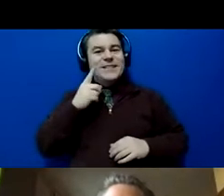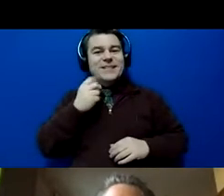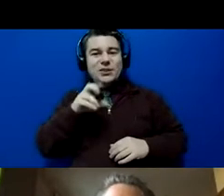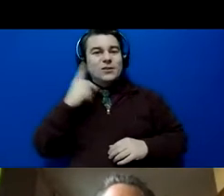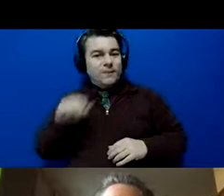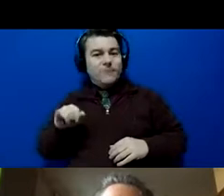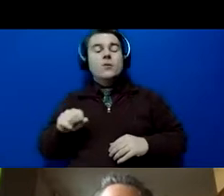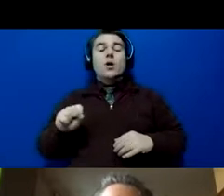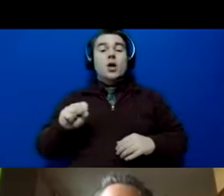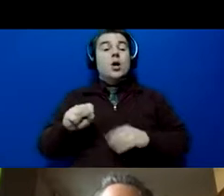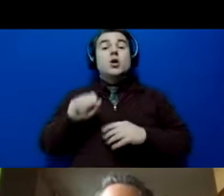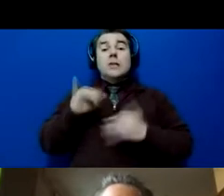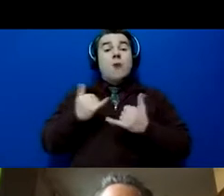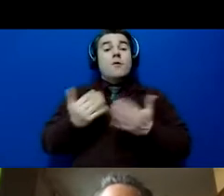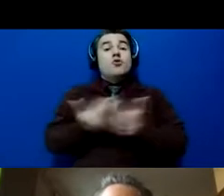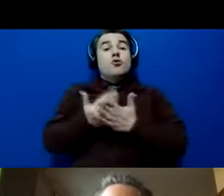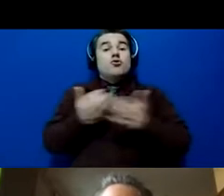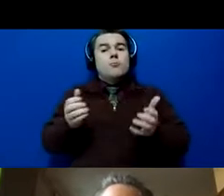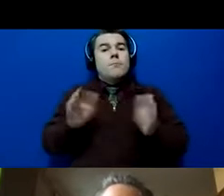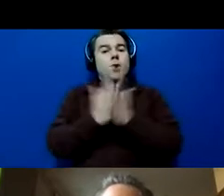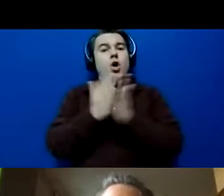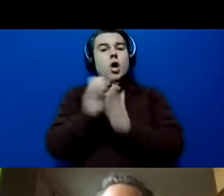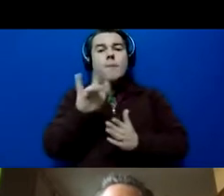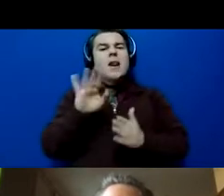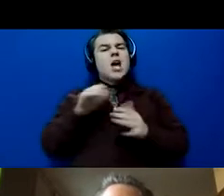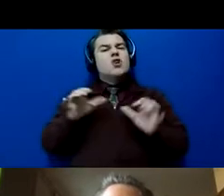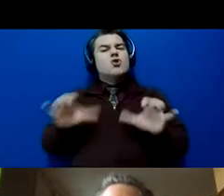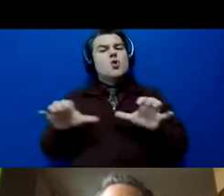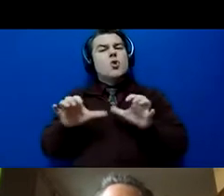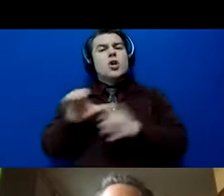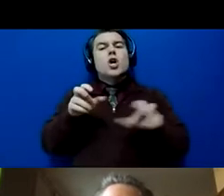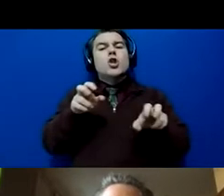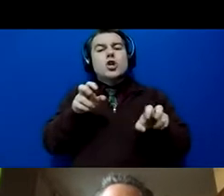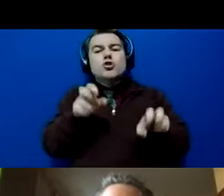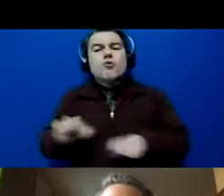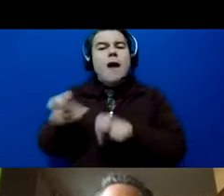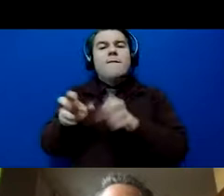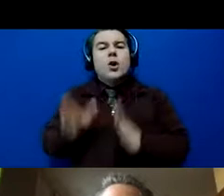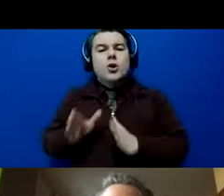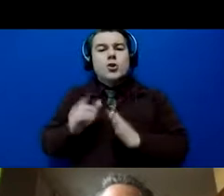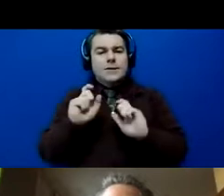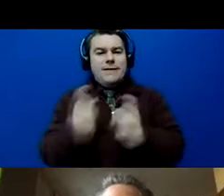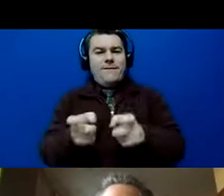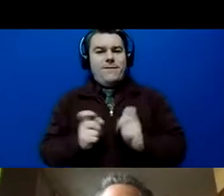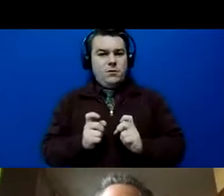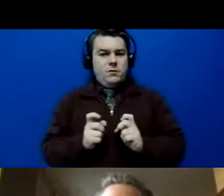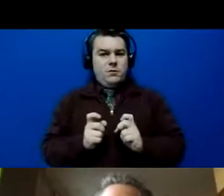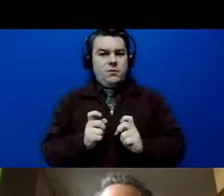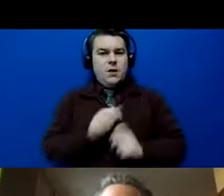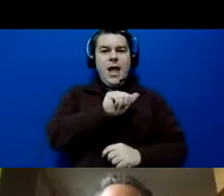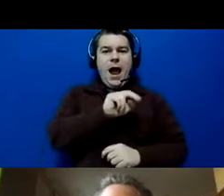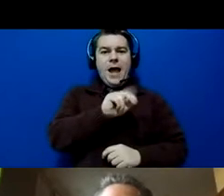now. They're doing The Traveler's Gift by Andy Andrews. You can jump into the Plexus